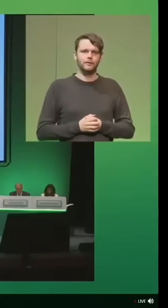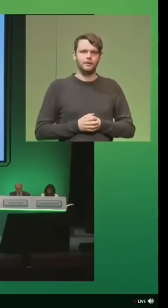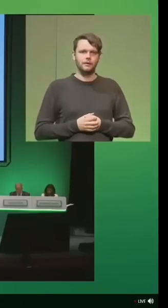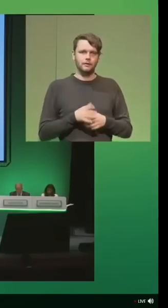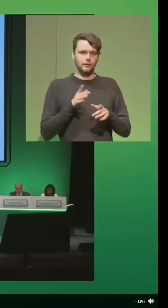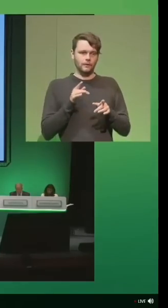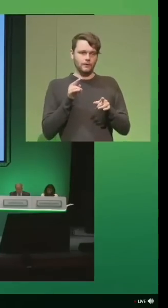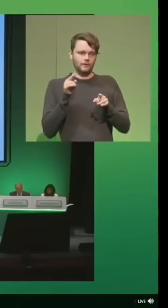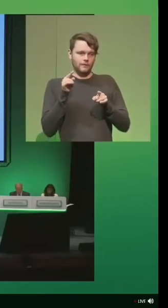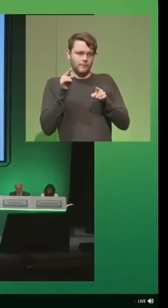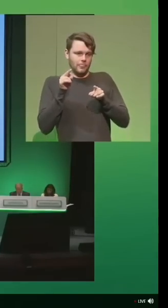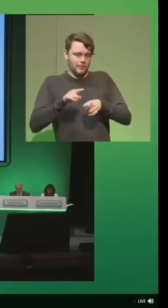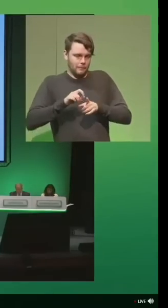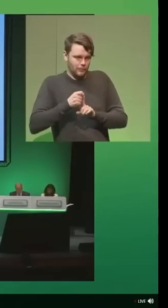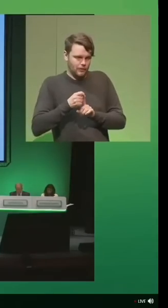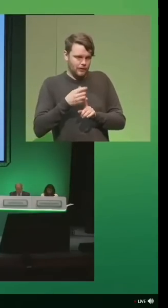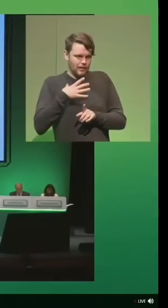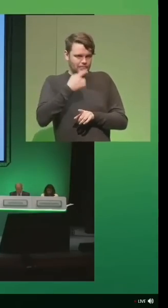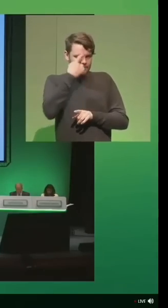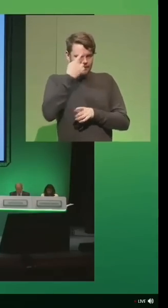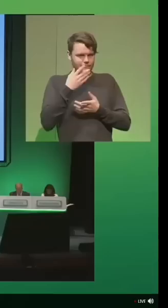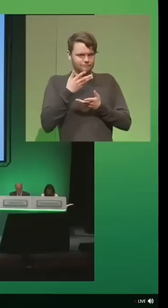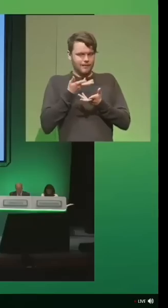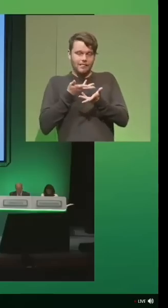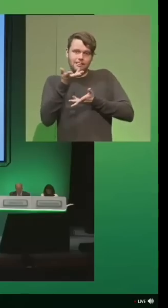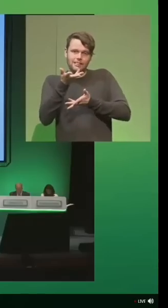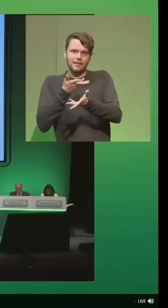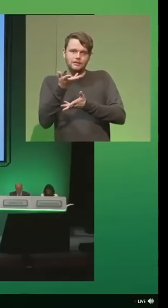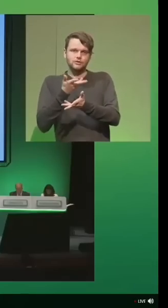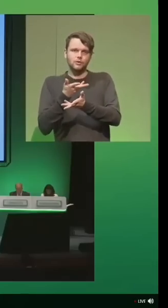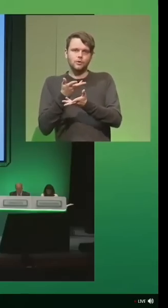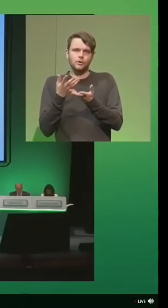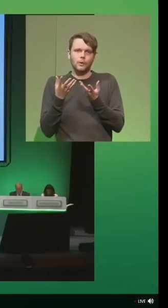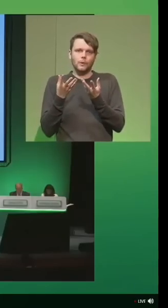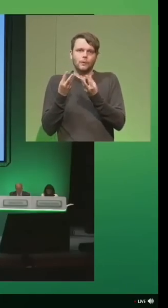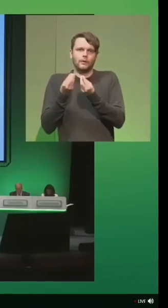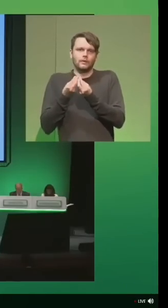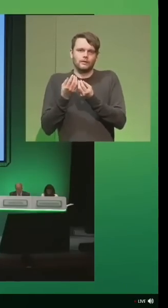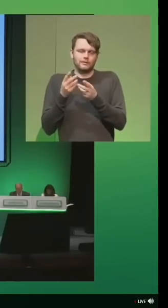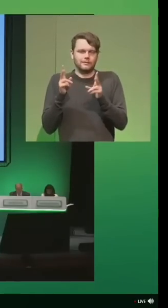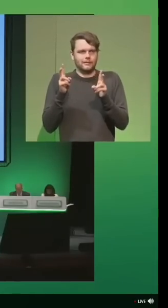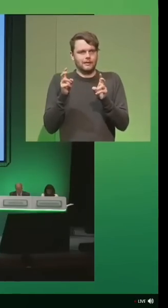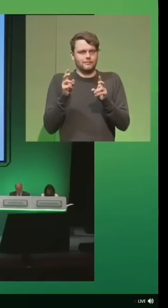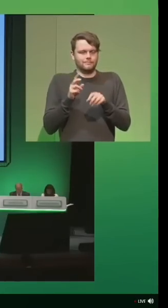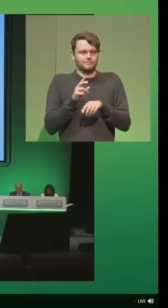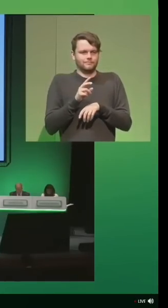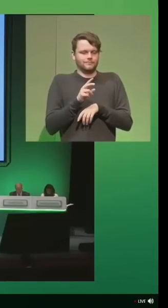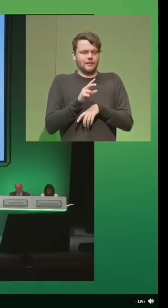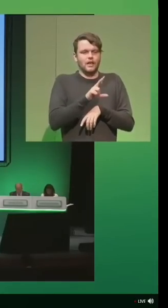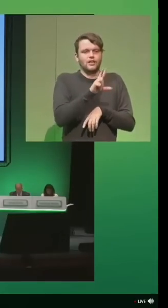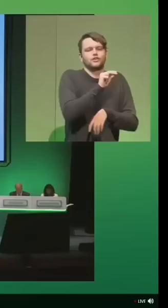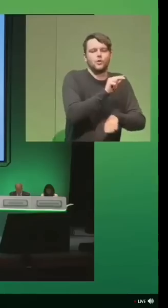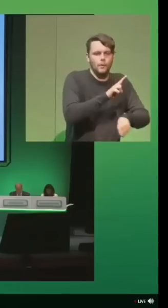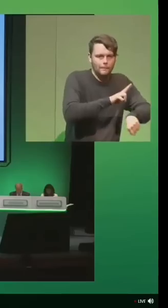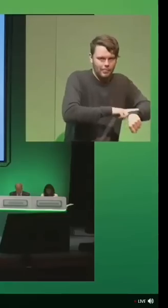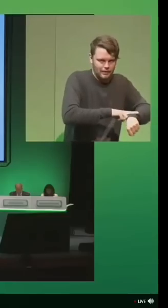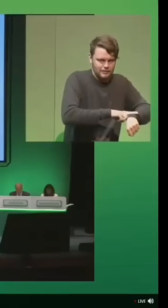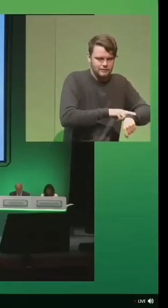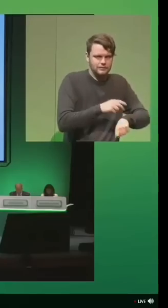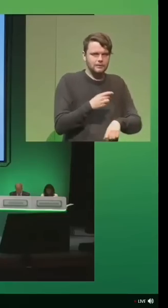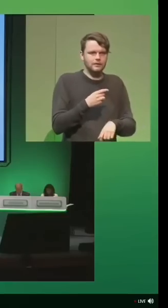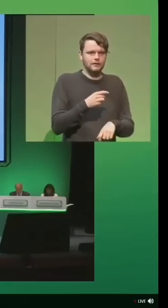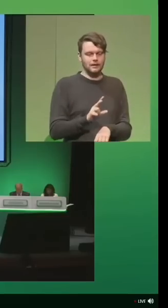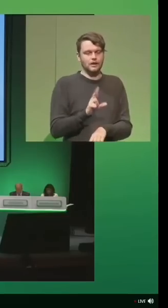Thank you. So, on that score, I think a liaison between a, shall we say, non-police agency and a